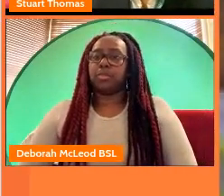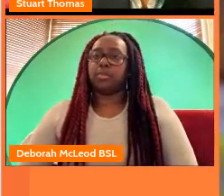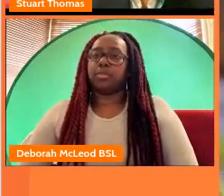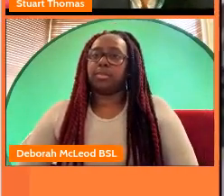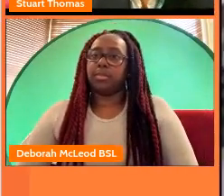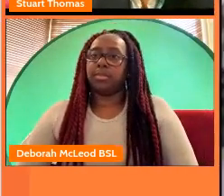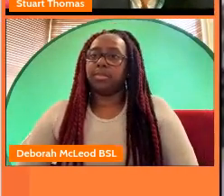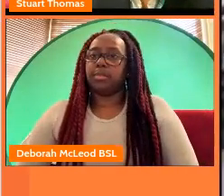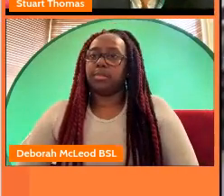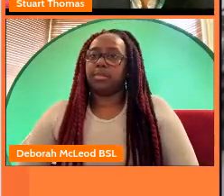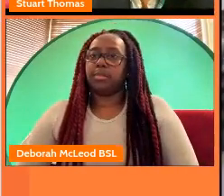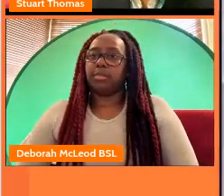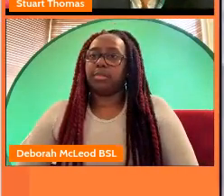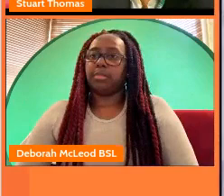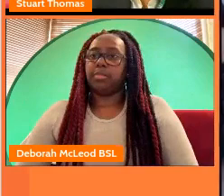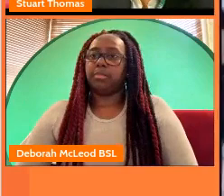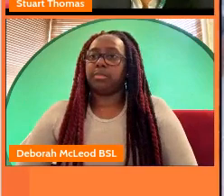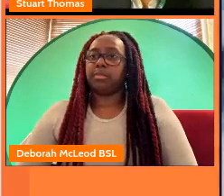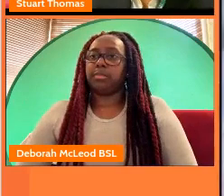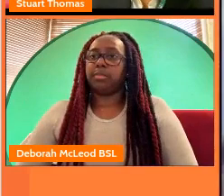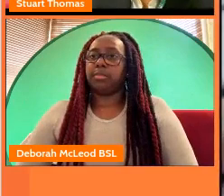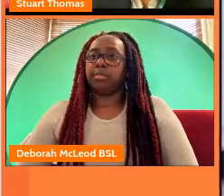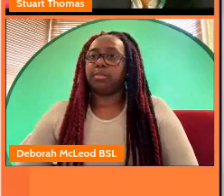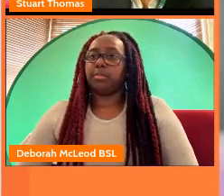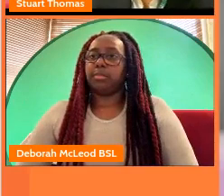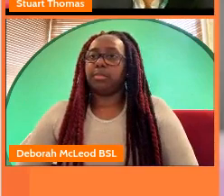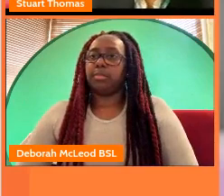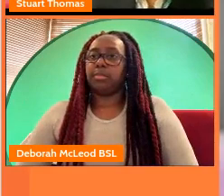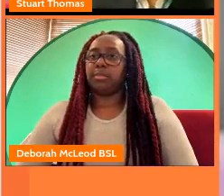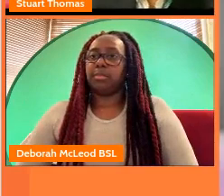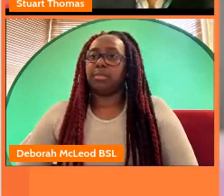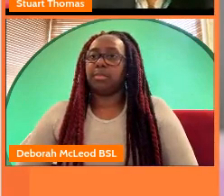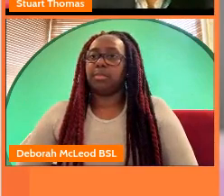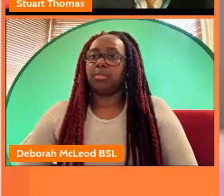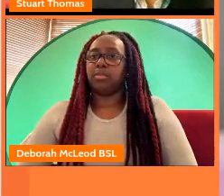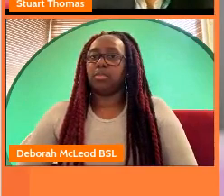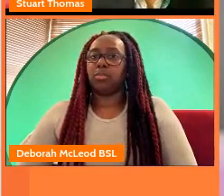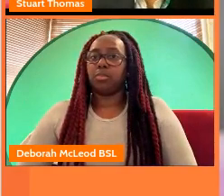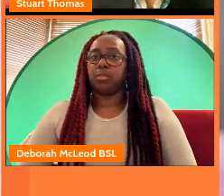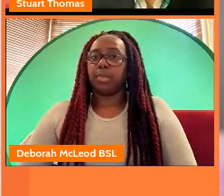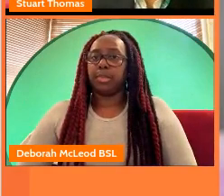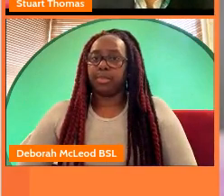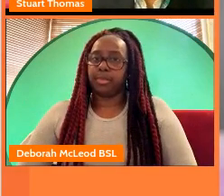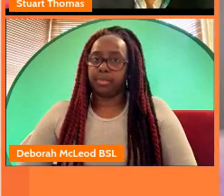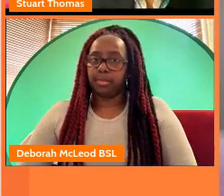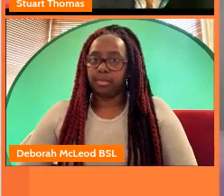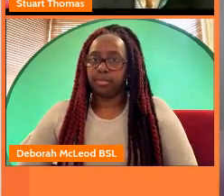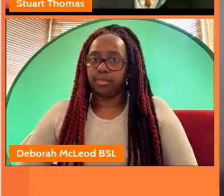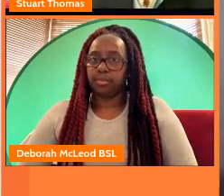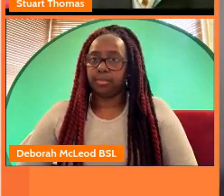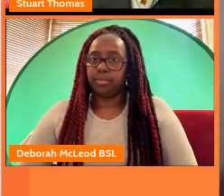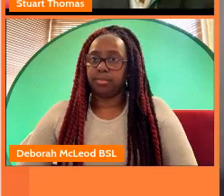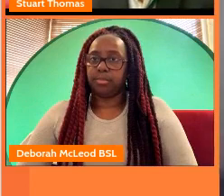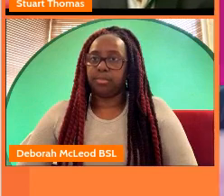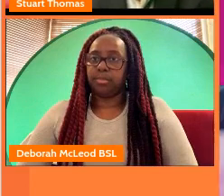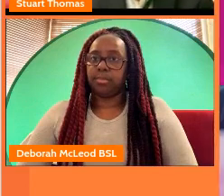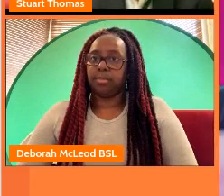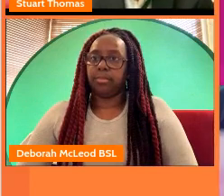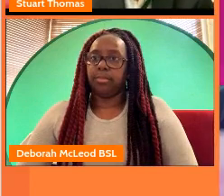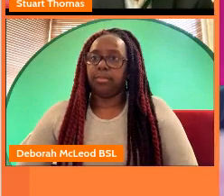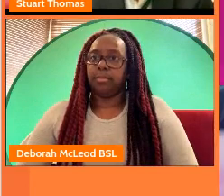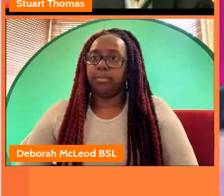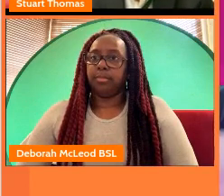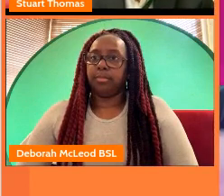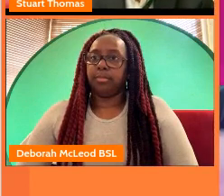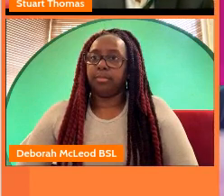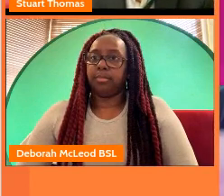opera we're really lucky to have ben with us ben is a junior content producer he's on a 15 month scheme and he's with